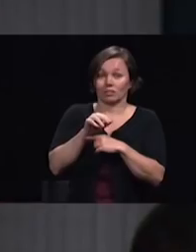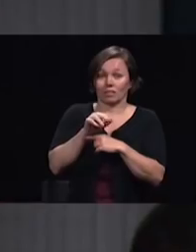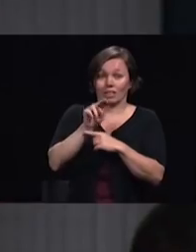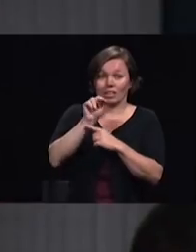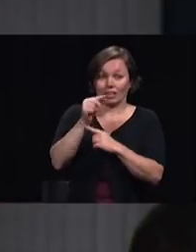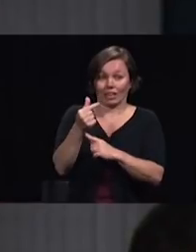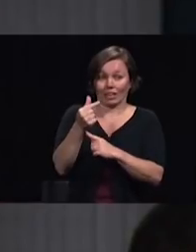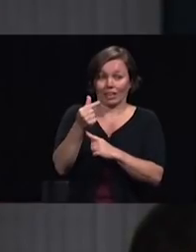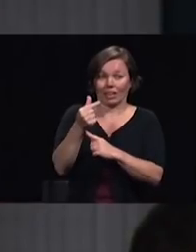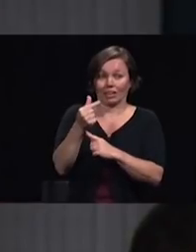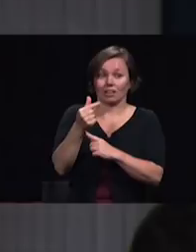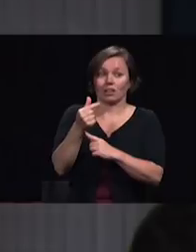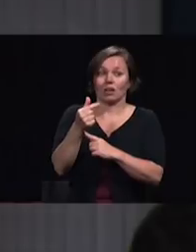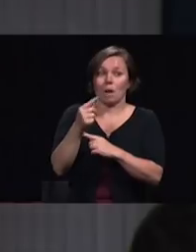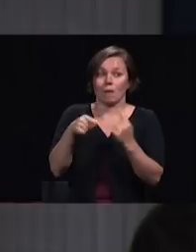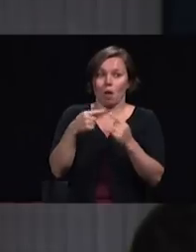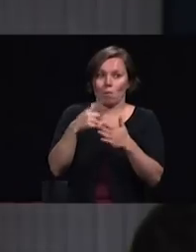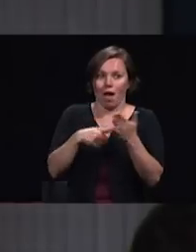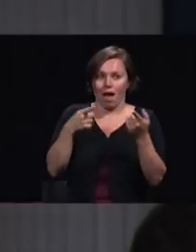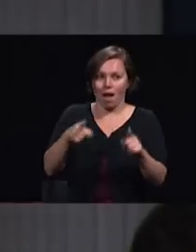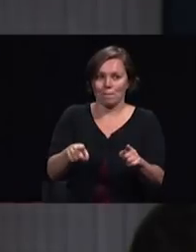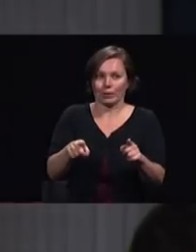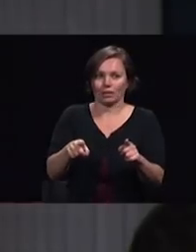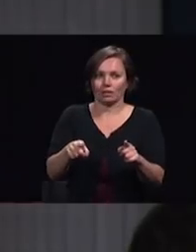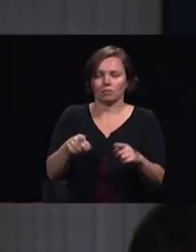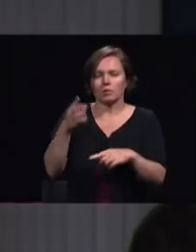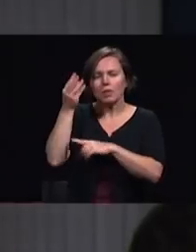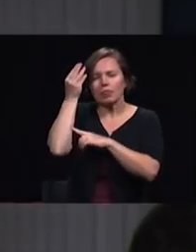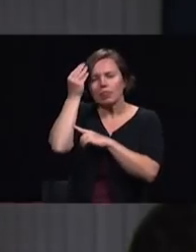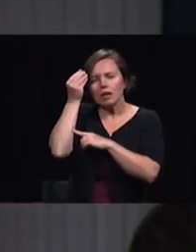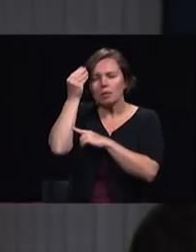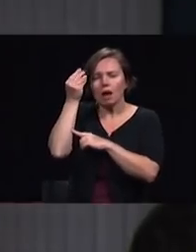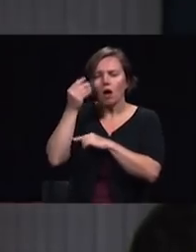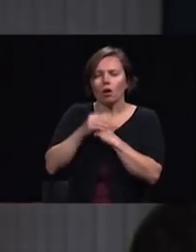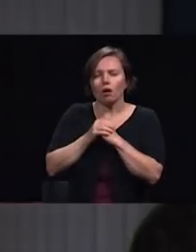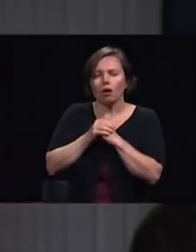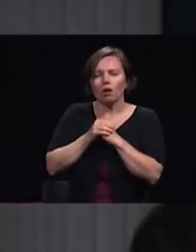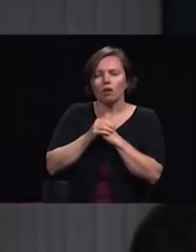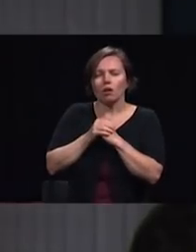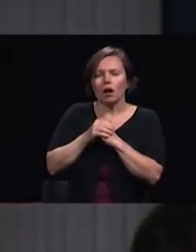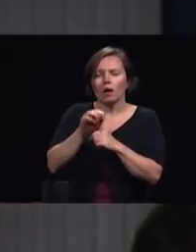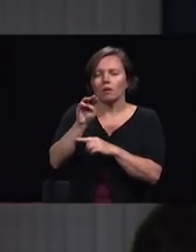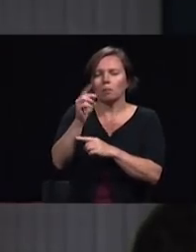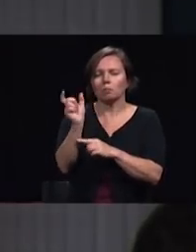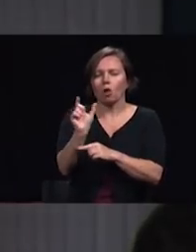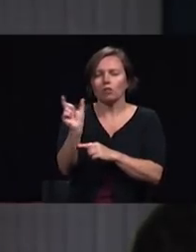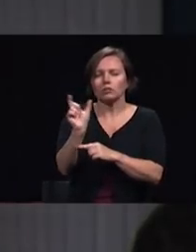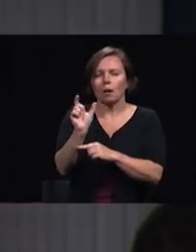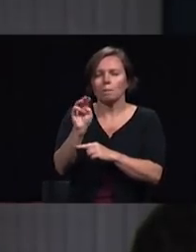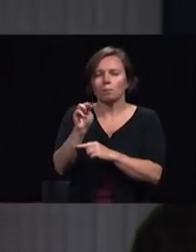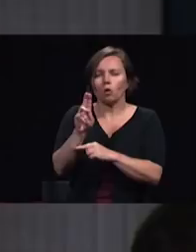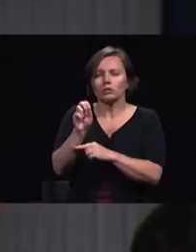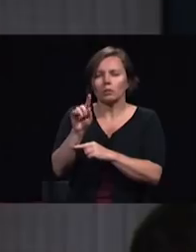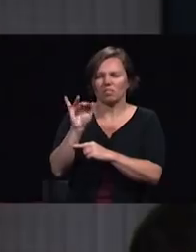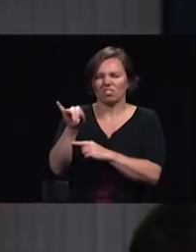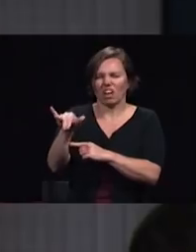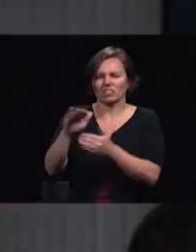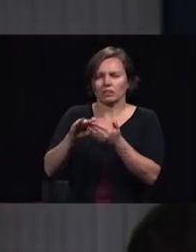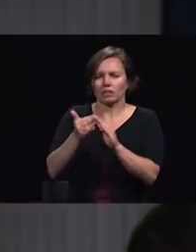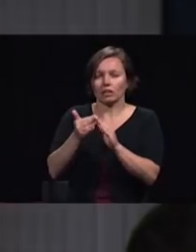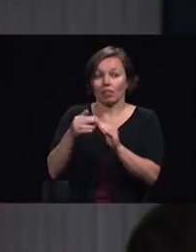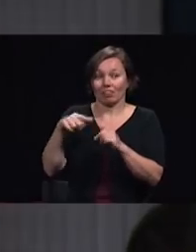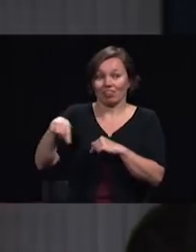considering the Muslim context of the country and of the city I think they have the best